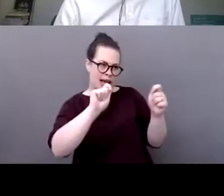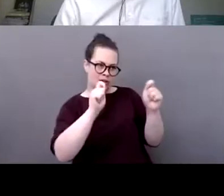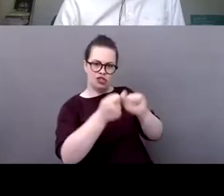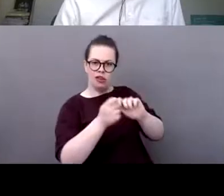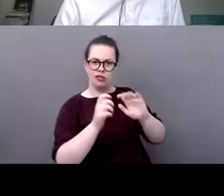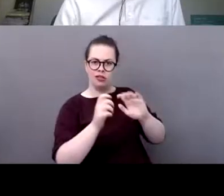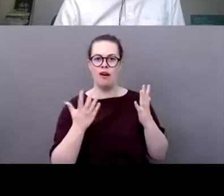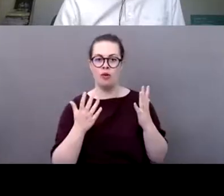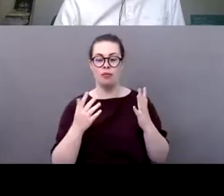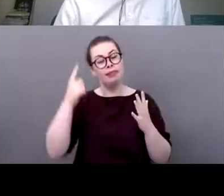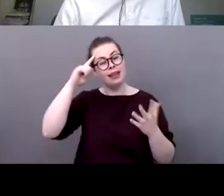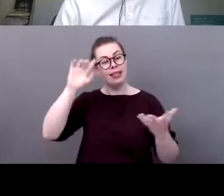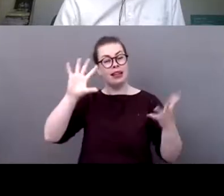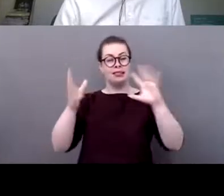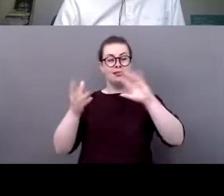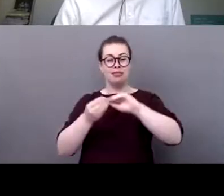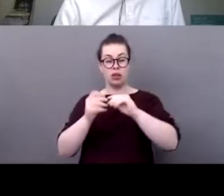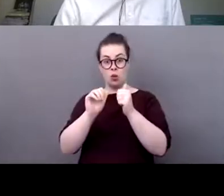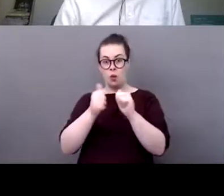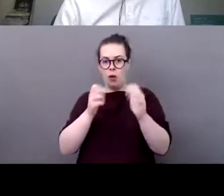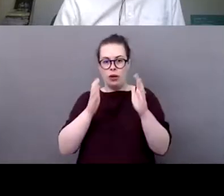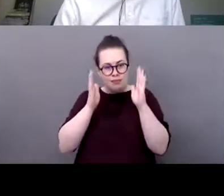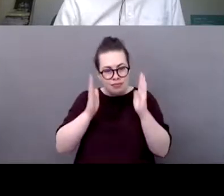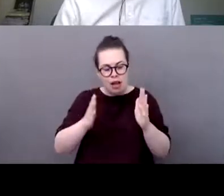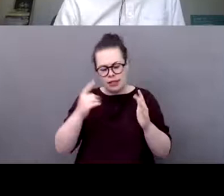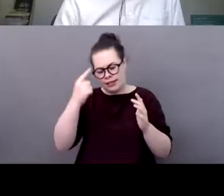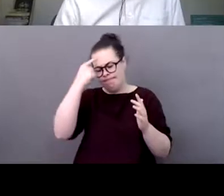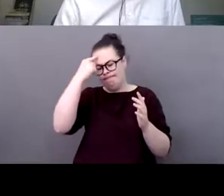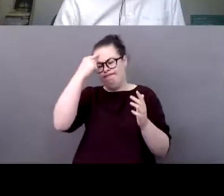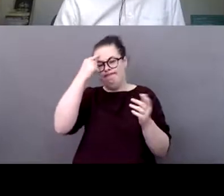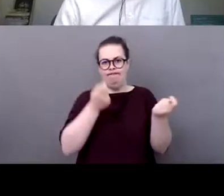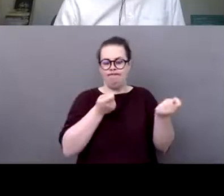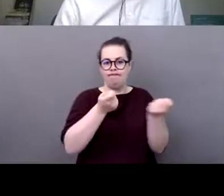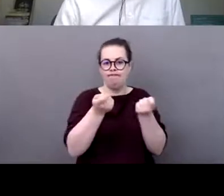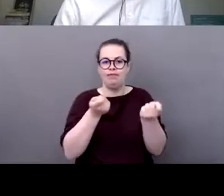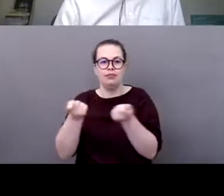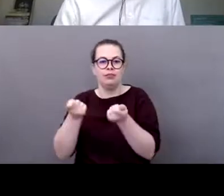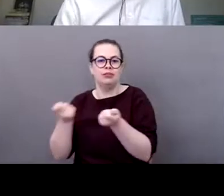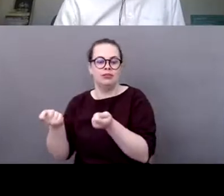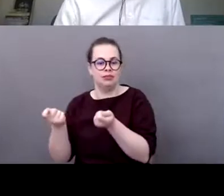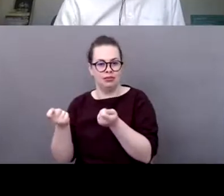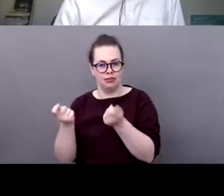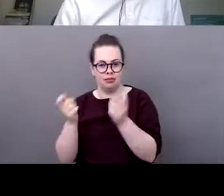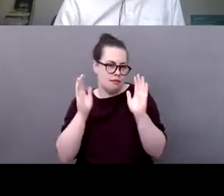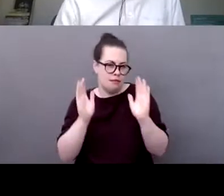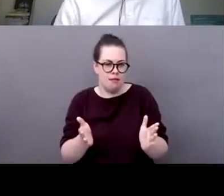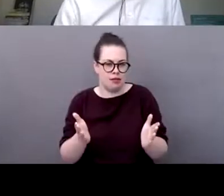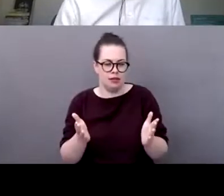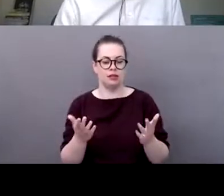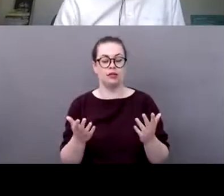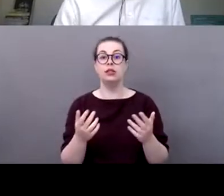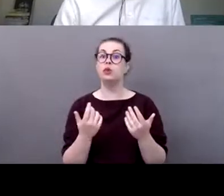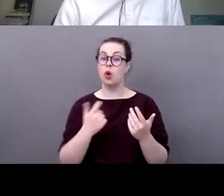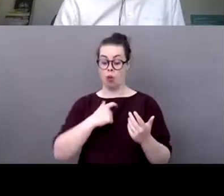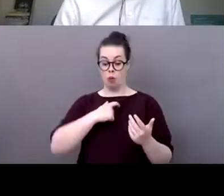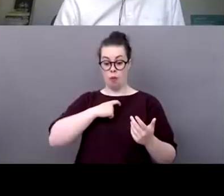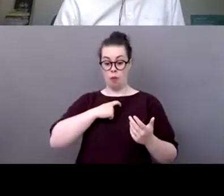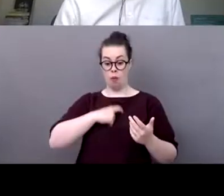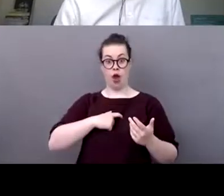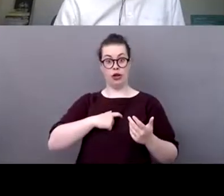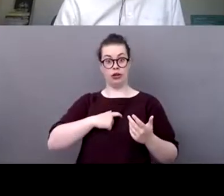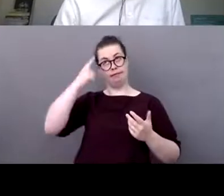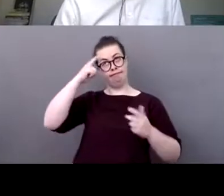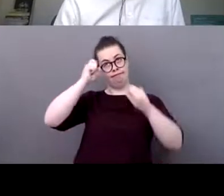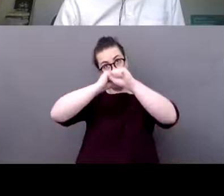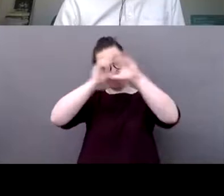sports needs to be managed and need to support you know the event organizers or the venue developers need to